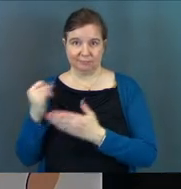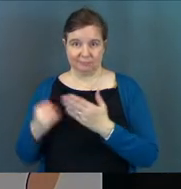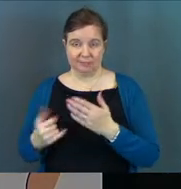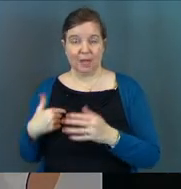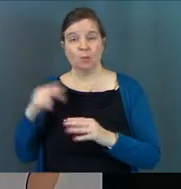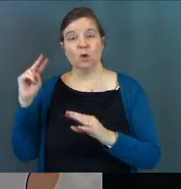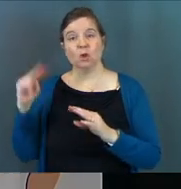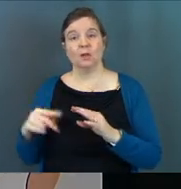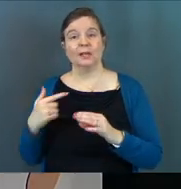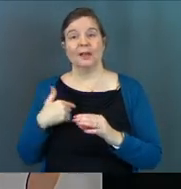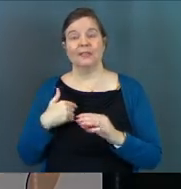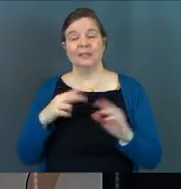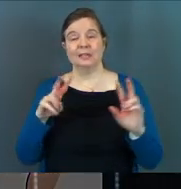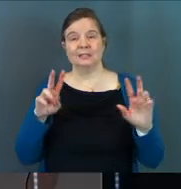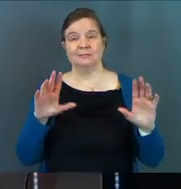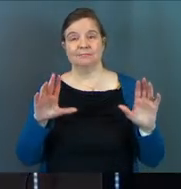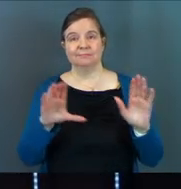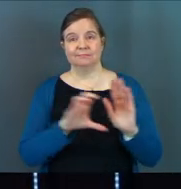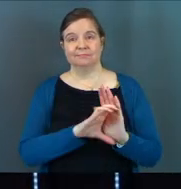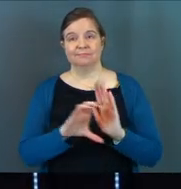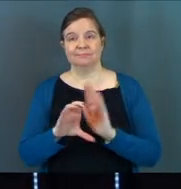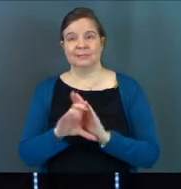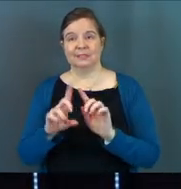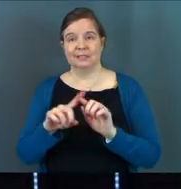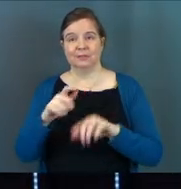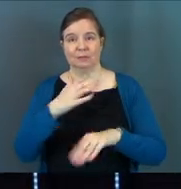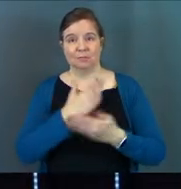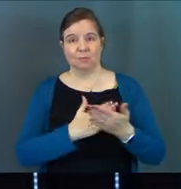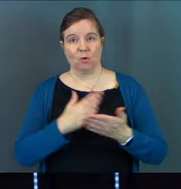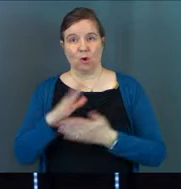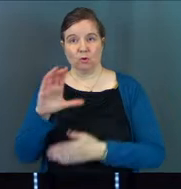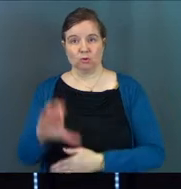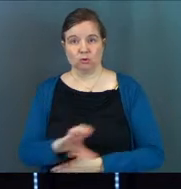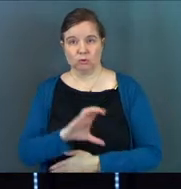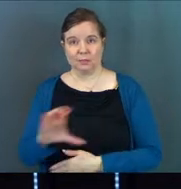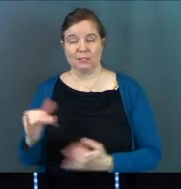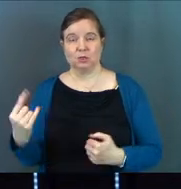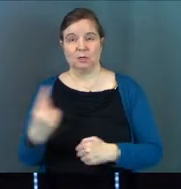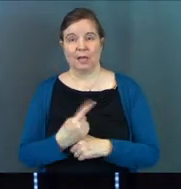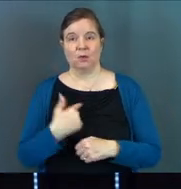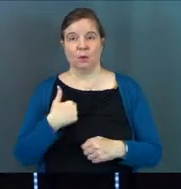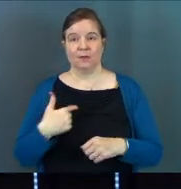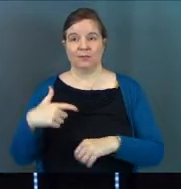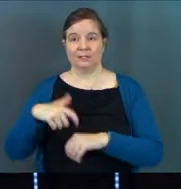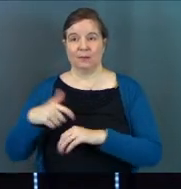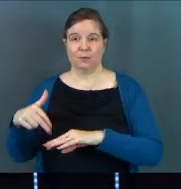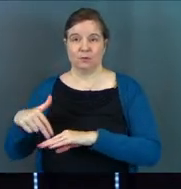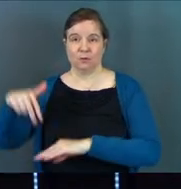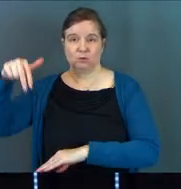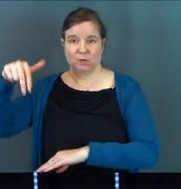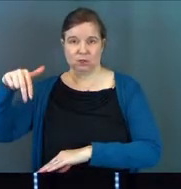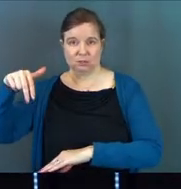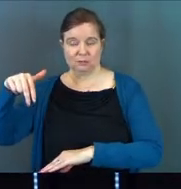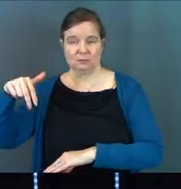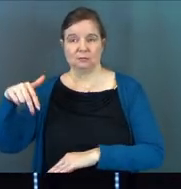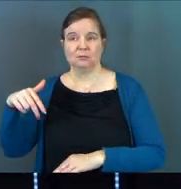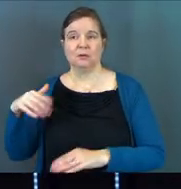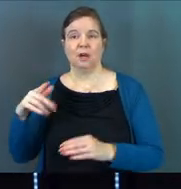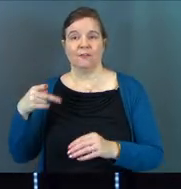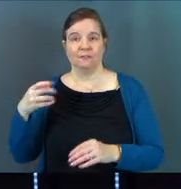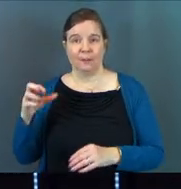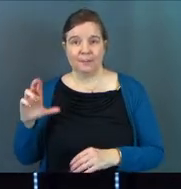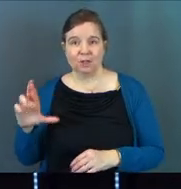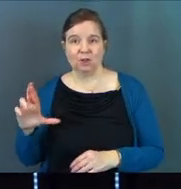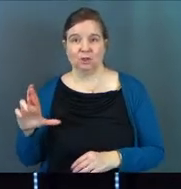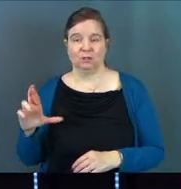And we've been looking at the scenes of the crucifixion. And today you've got scenes of the resurrection, of the resurrection of